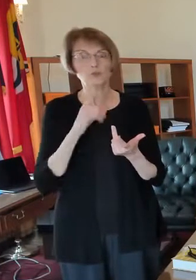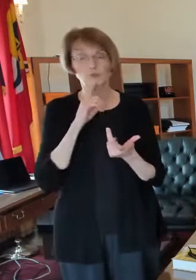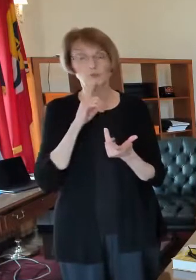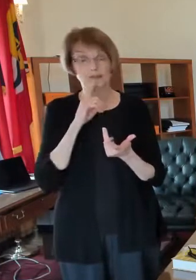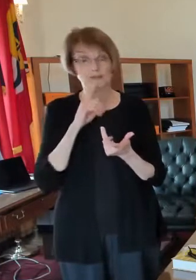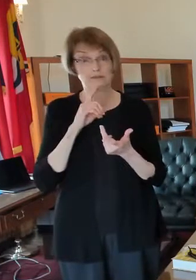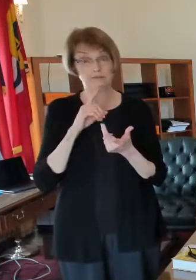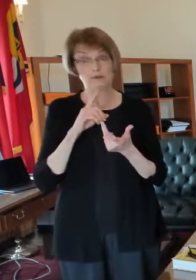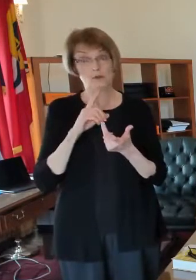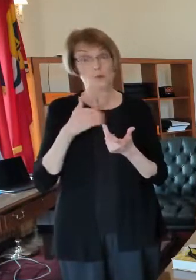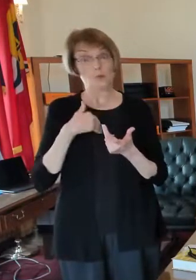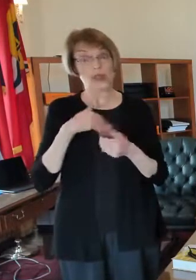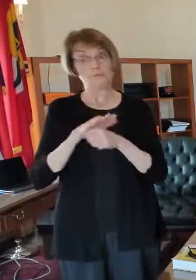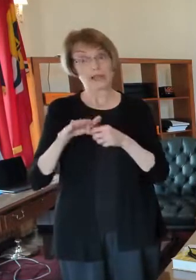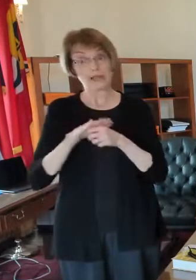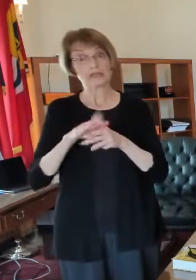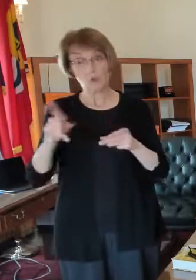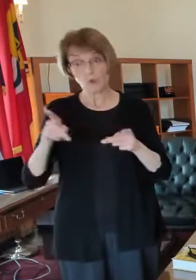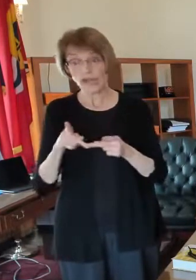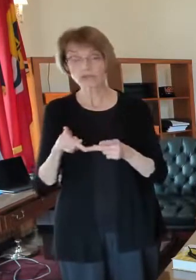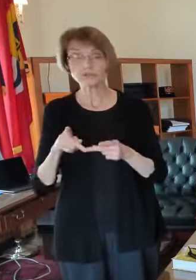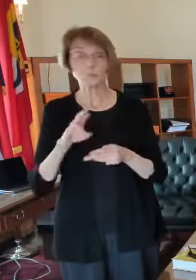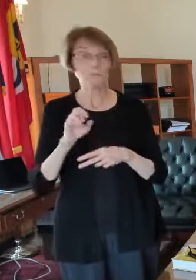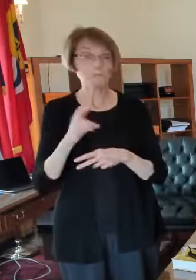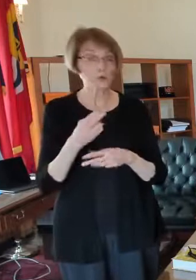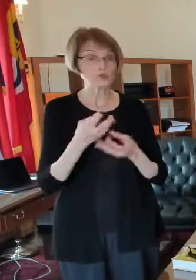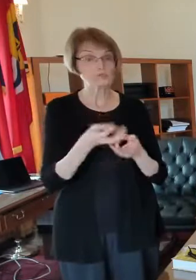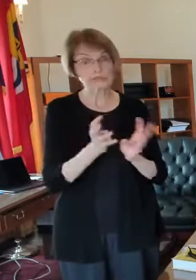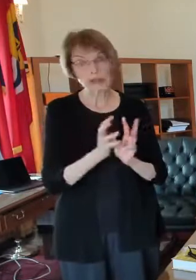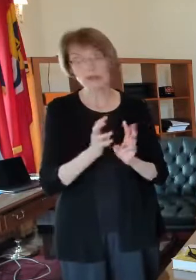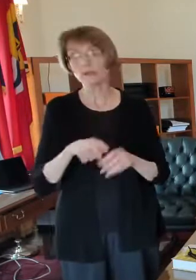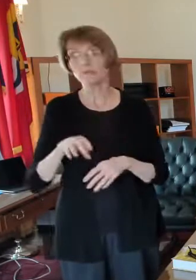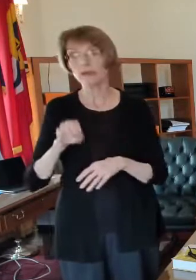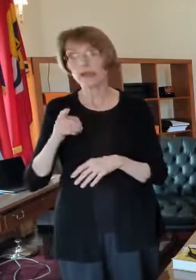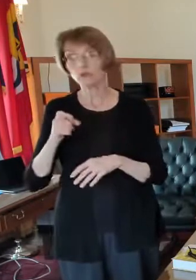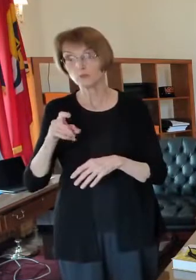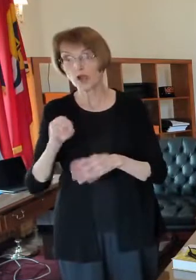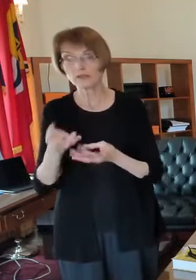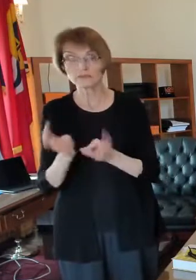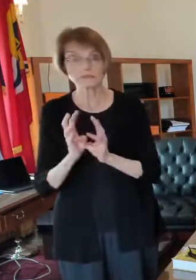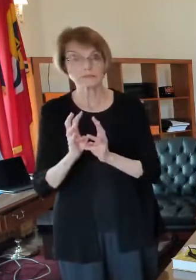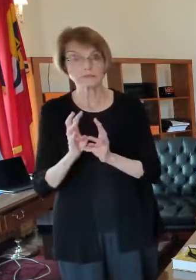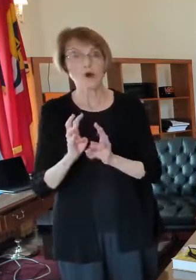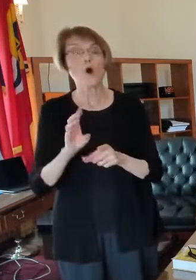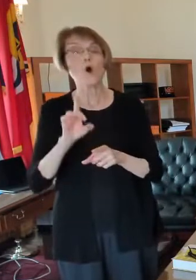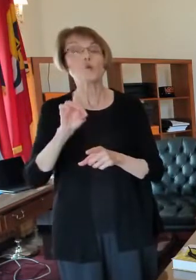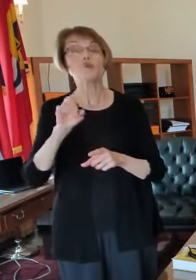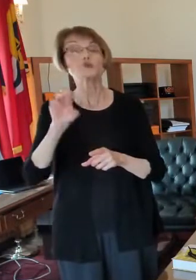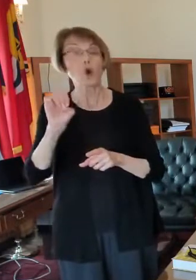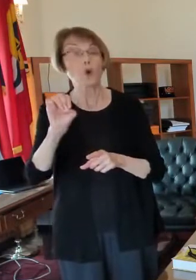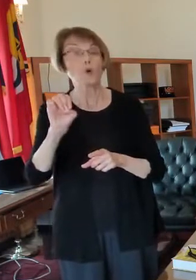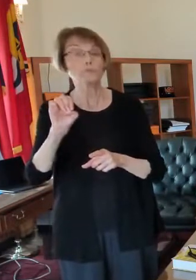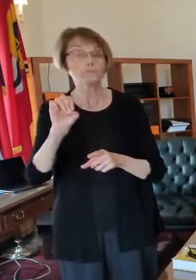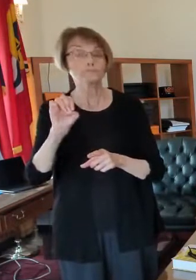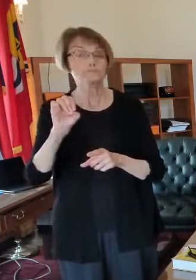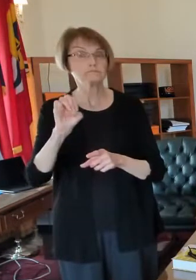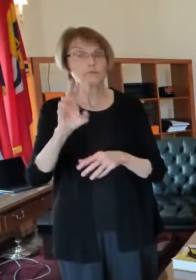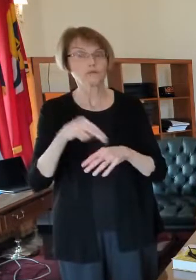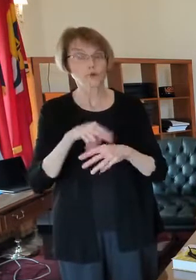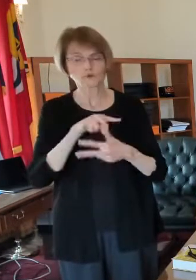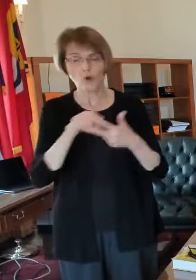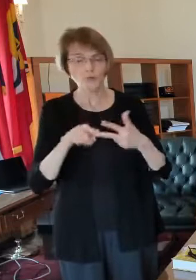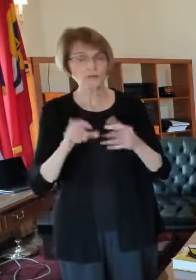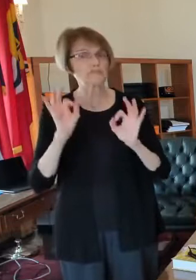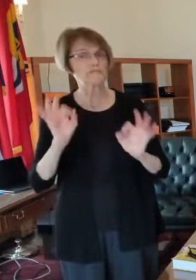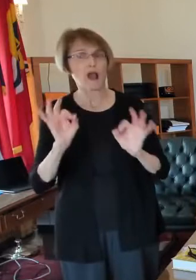struggling to find bush stadium or the enterprise center or someone mentioned something another oh the dome of course all those would be